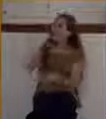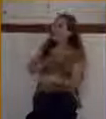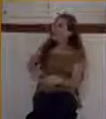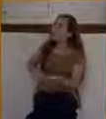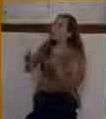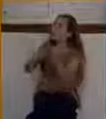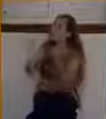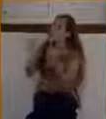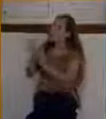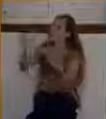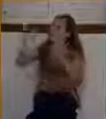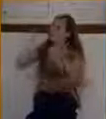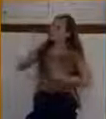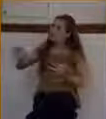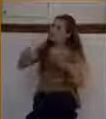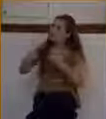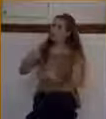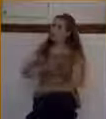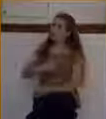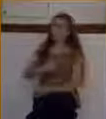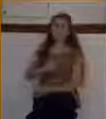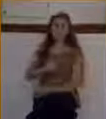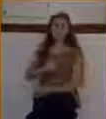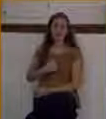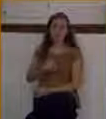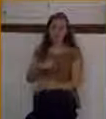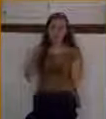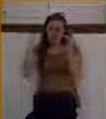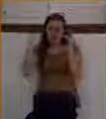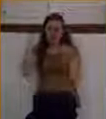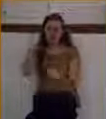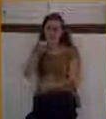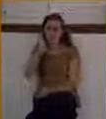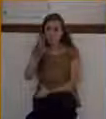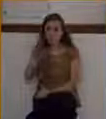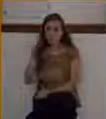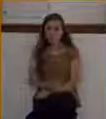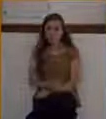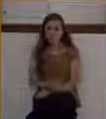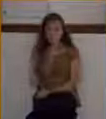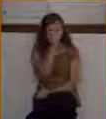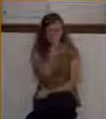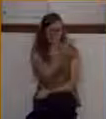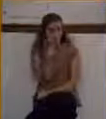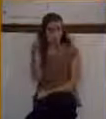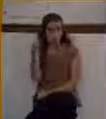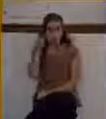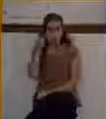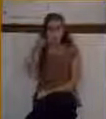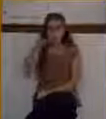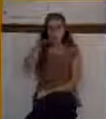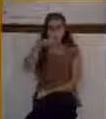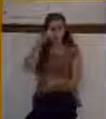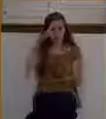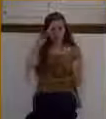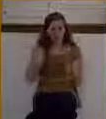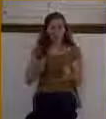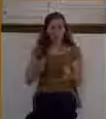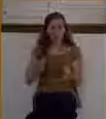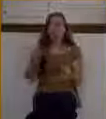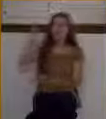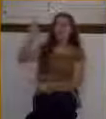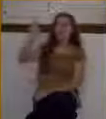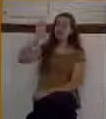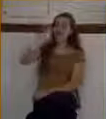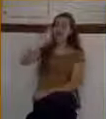Jesus, have mercy on me. And I want to tell you something, friend. If you do, he will have mercy.